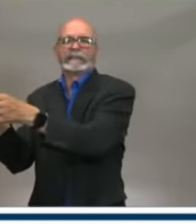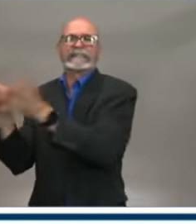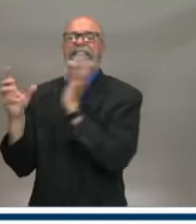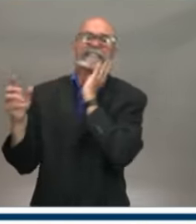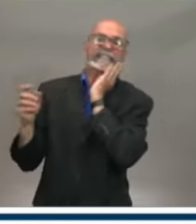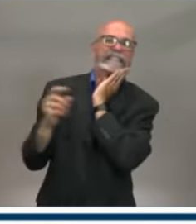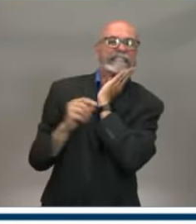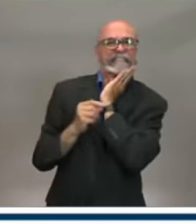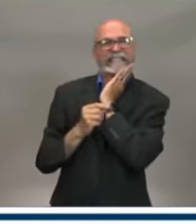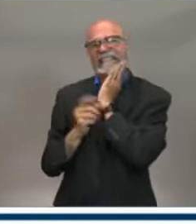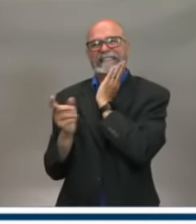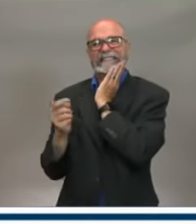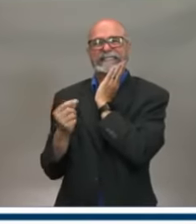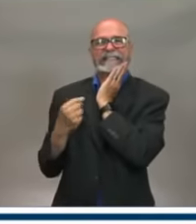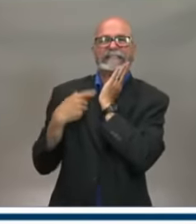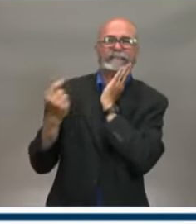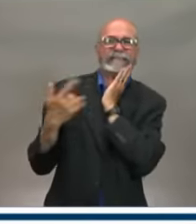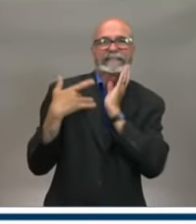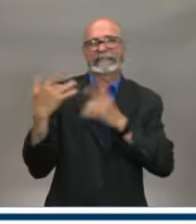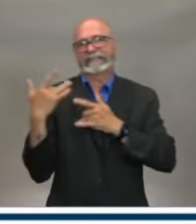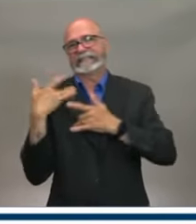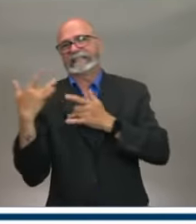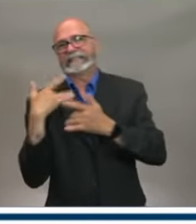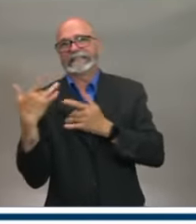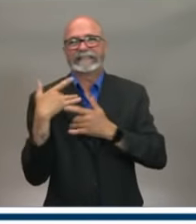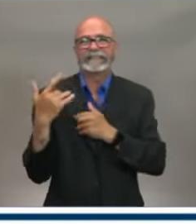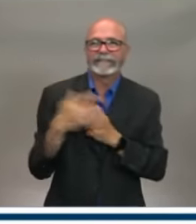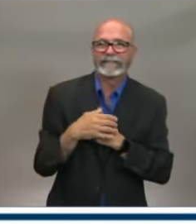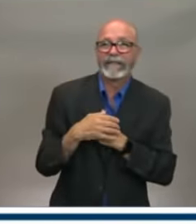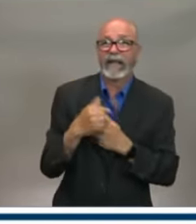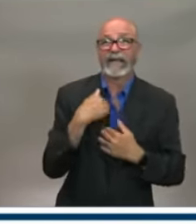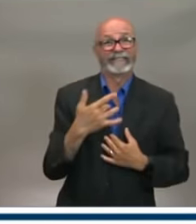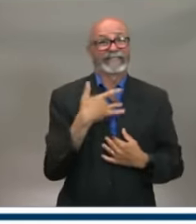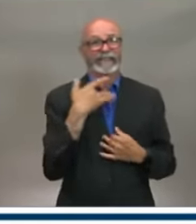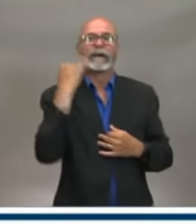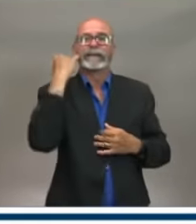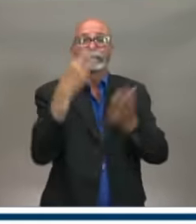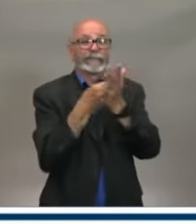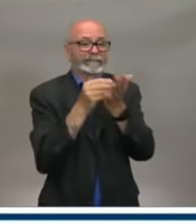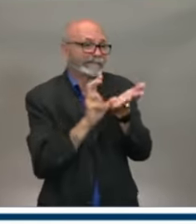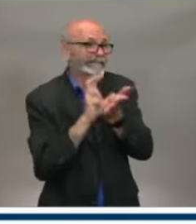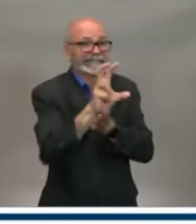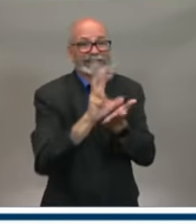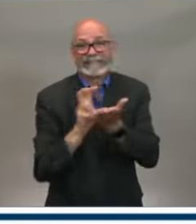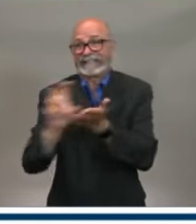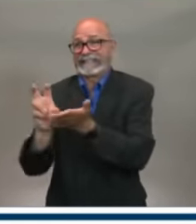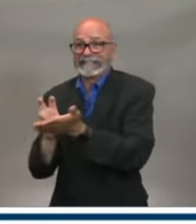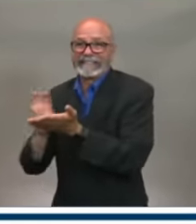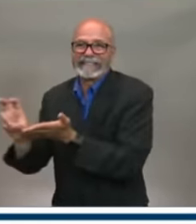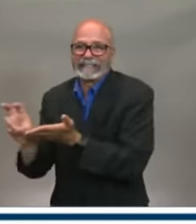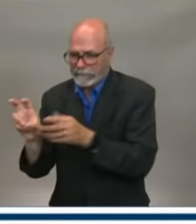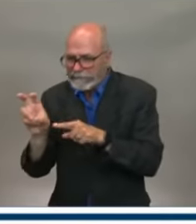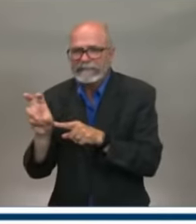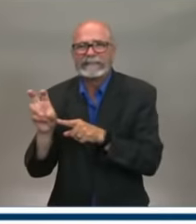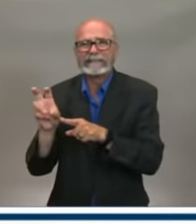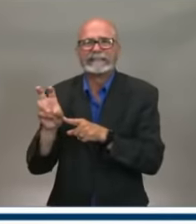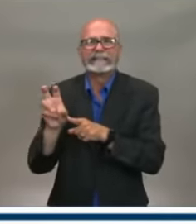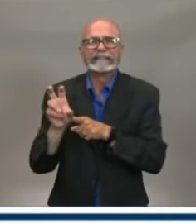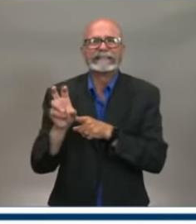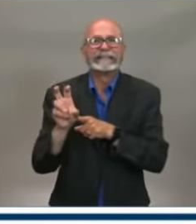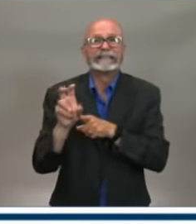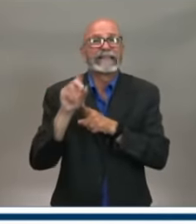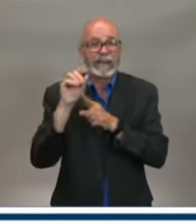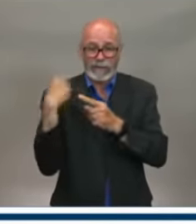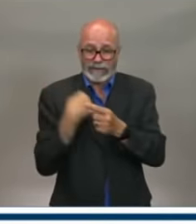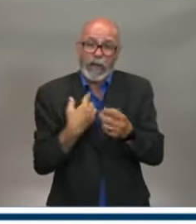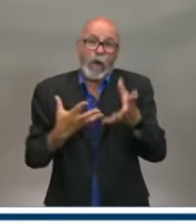issue around our public investment was we wanted to make sure on behalf of taxpayers that if we were spending this money, it was going to be